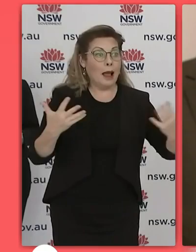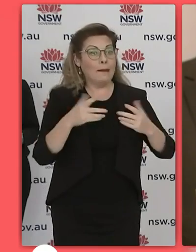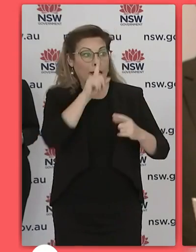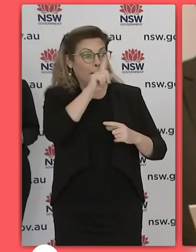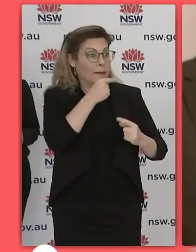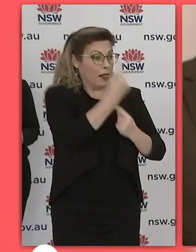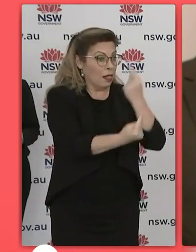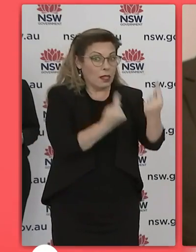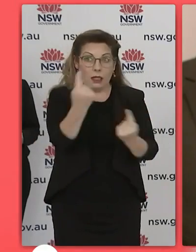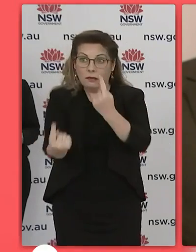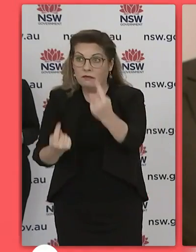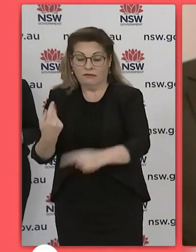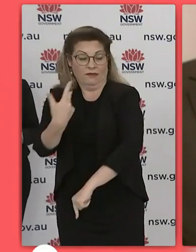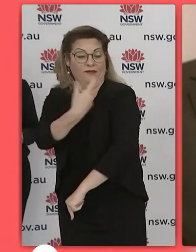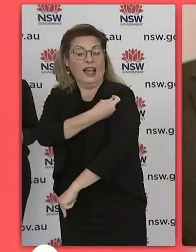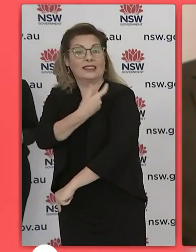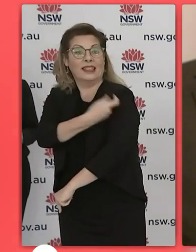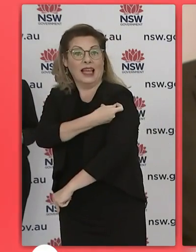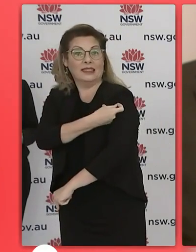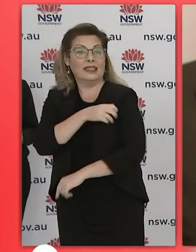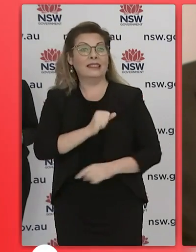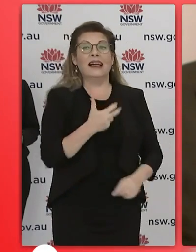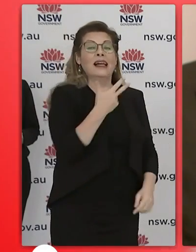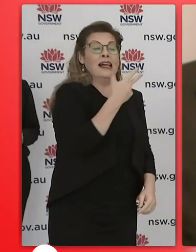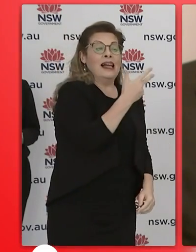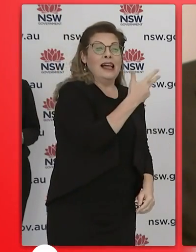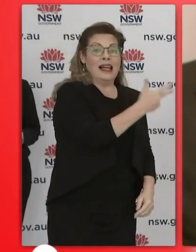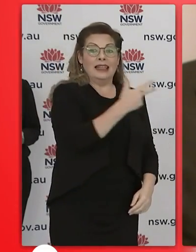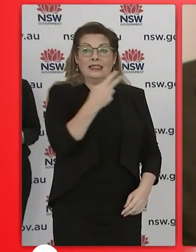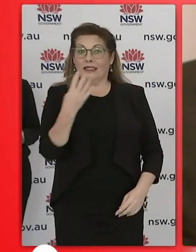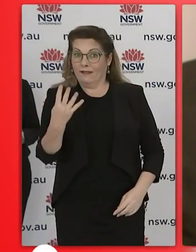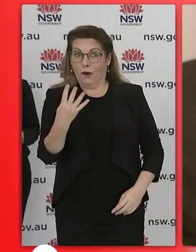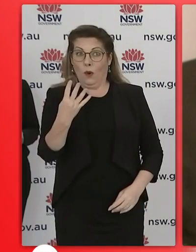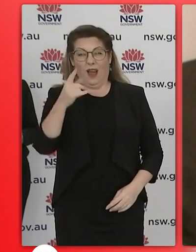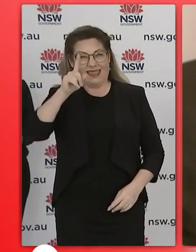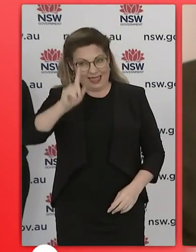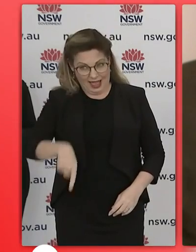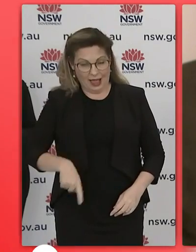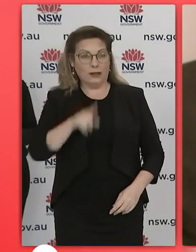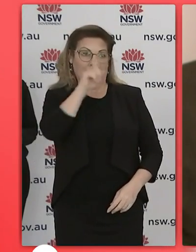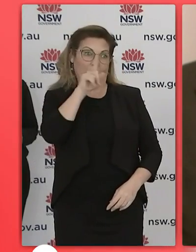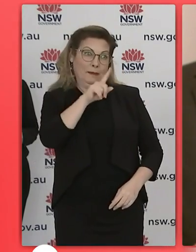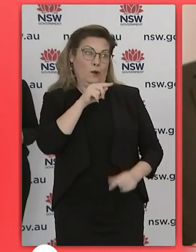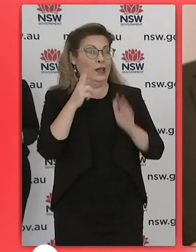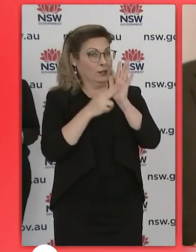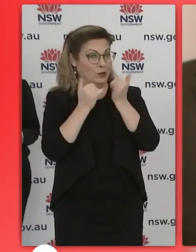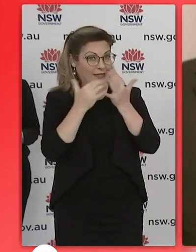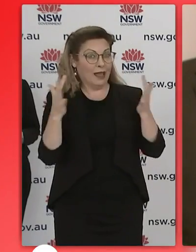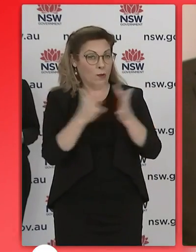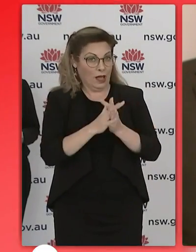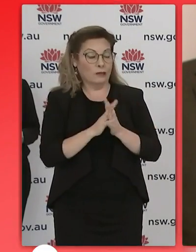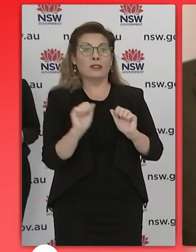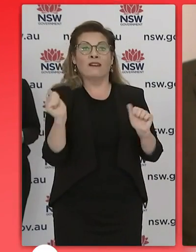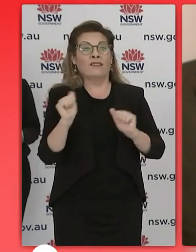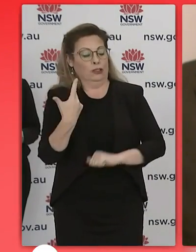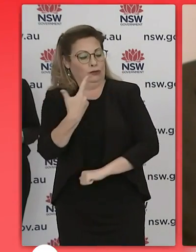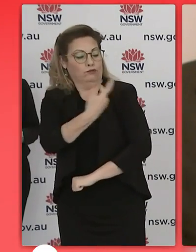on Wednesday 84,000 people received a jab in New South Wales which is fantastic we really want to increase that number